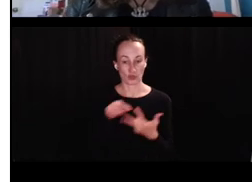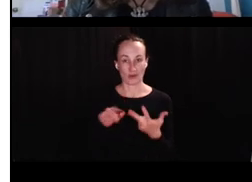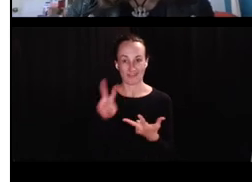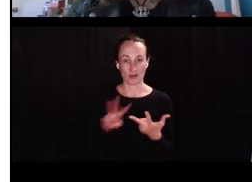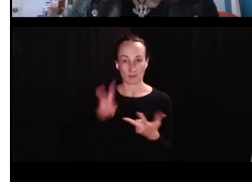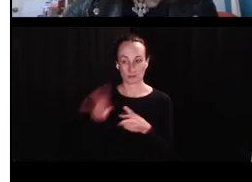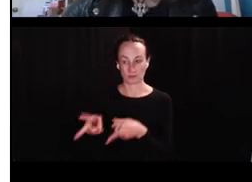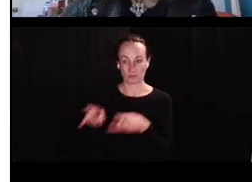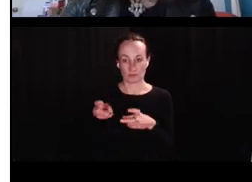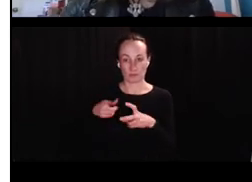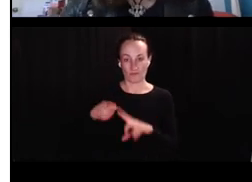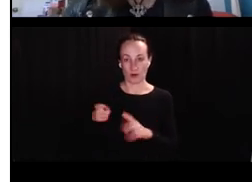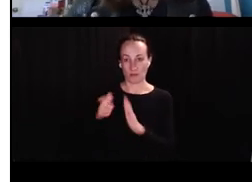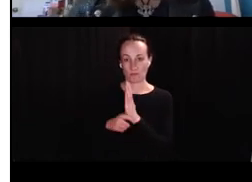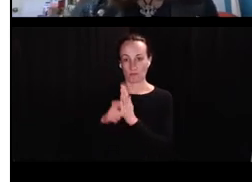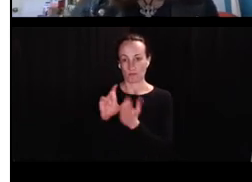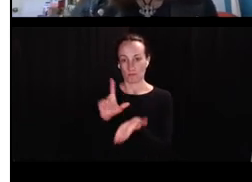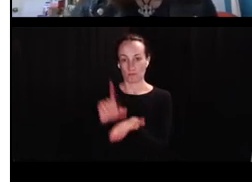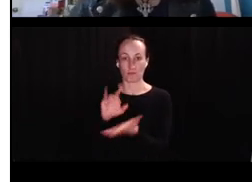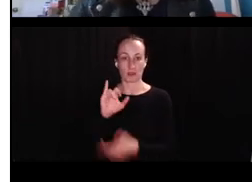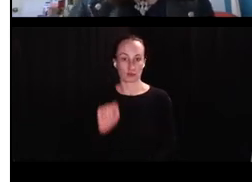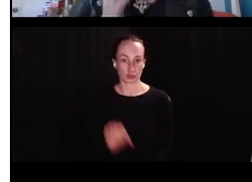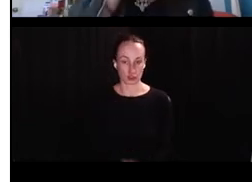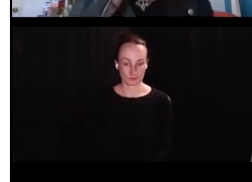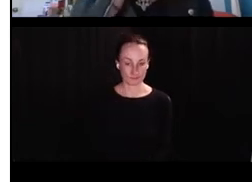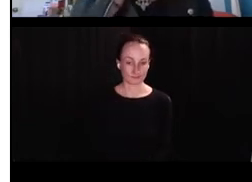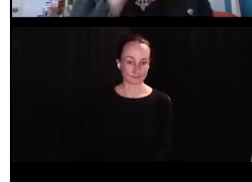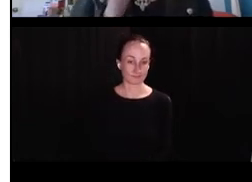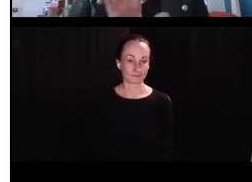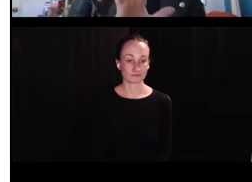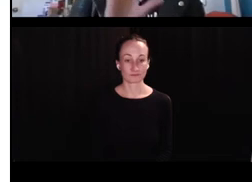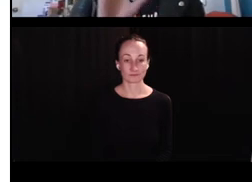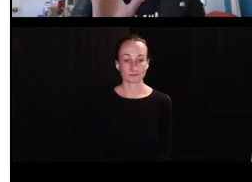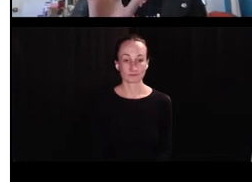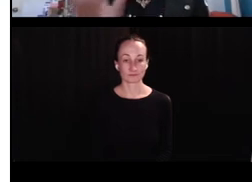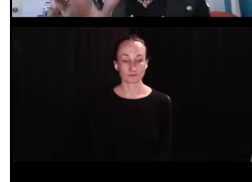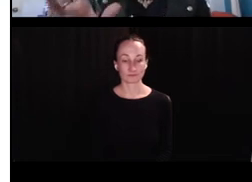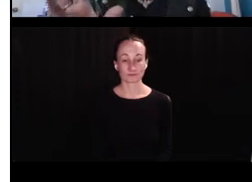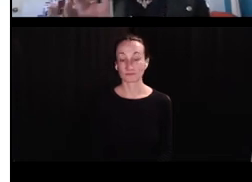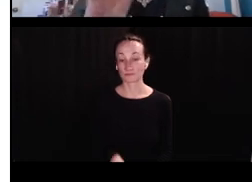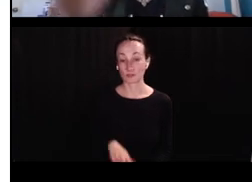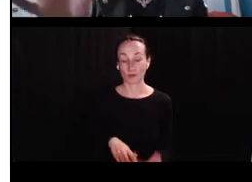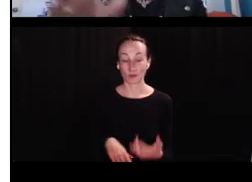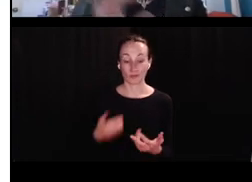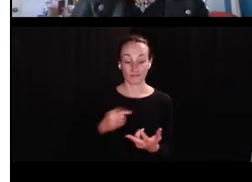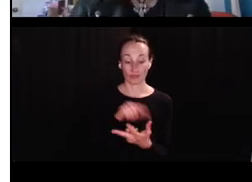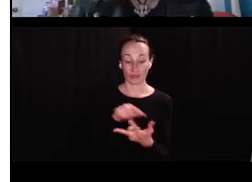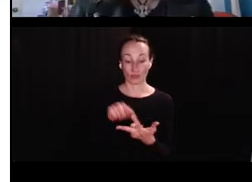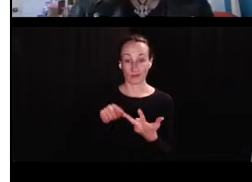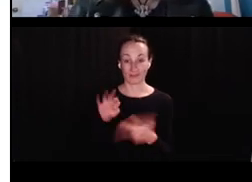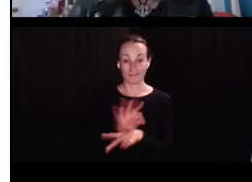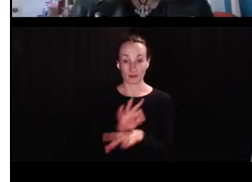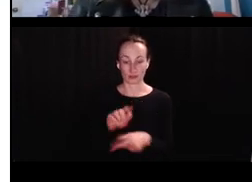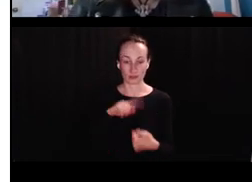decided on, given the literature. Um, so there are, um,